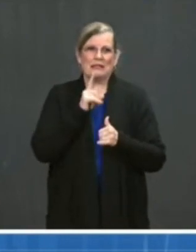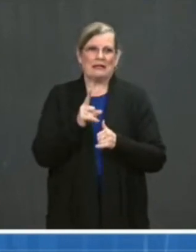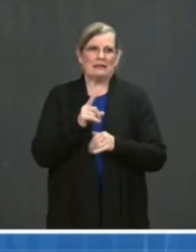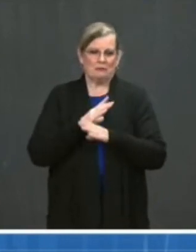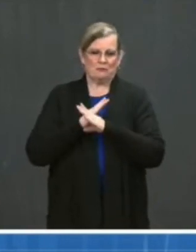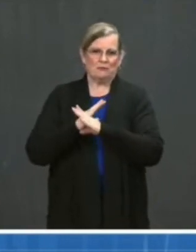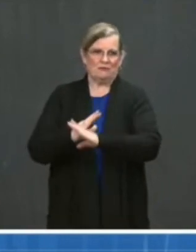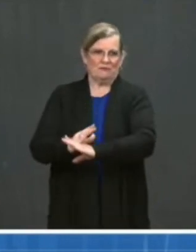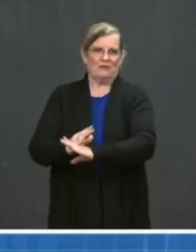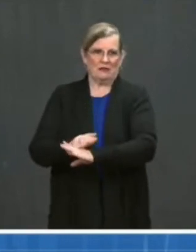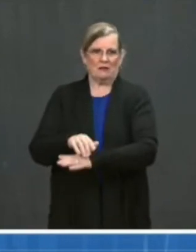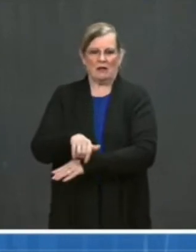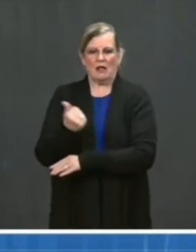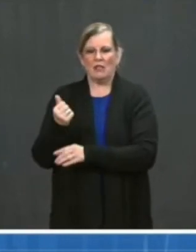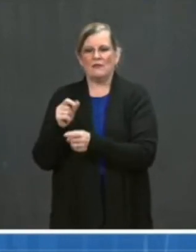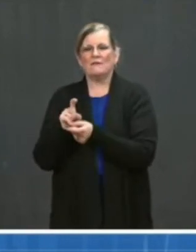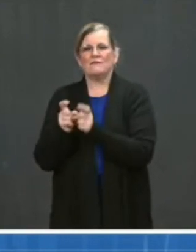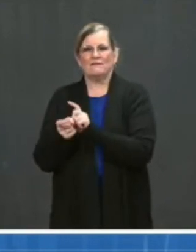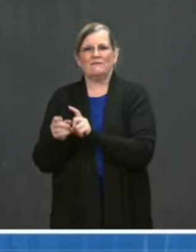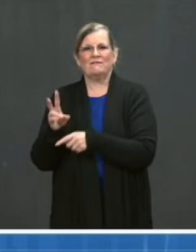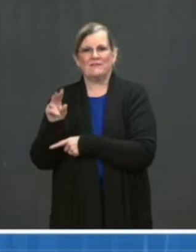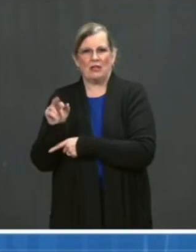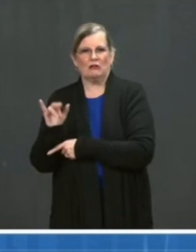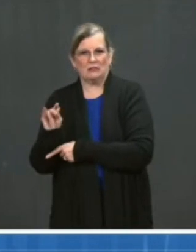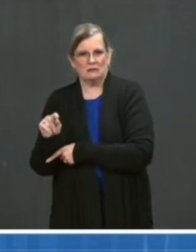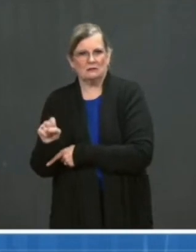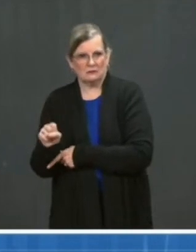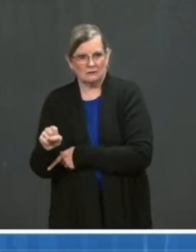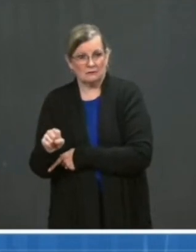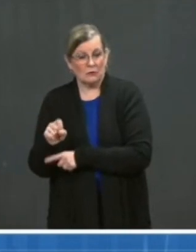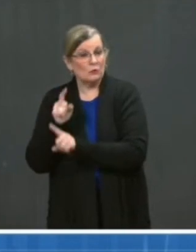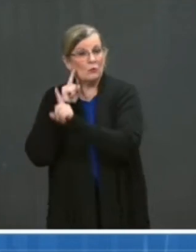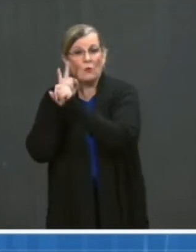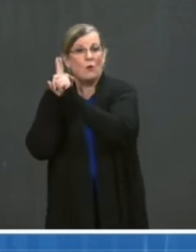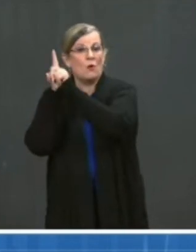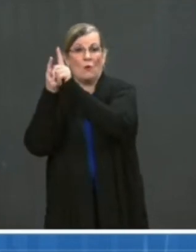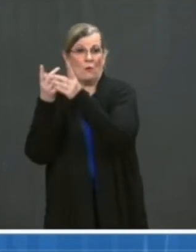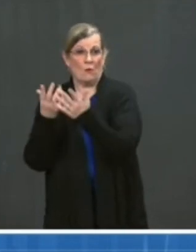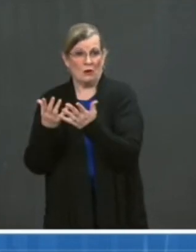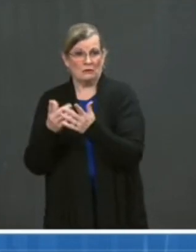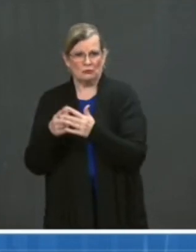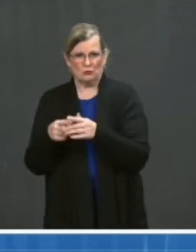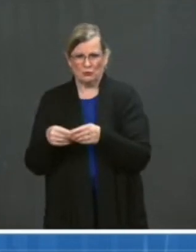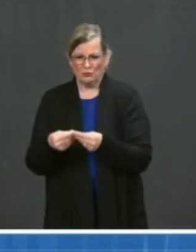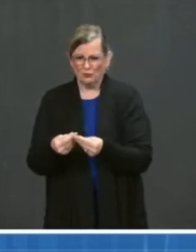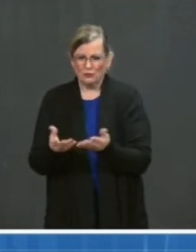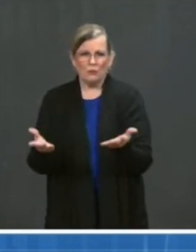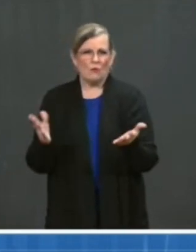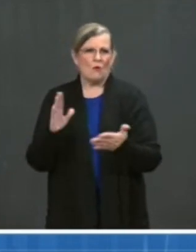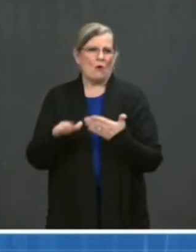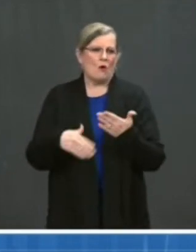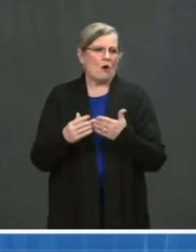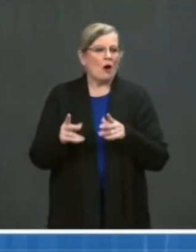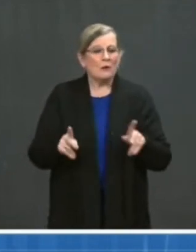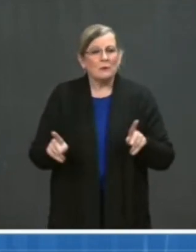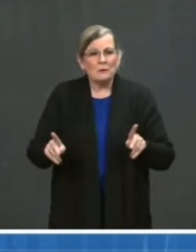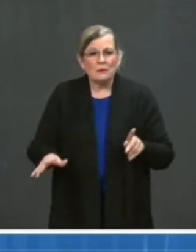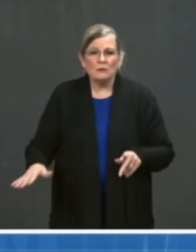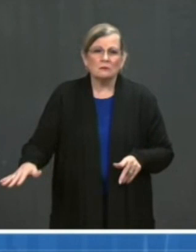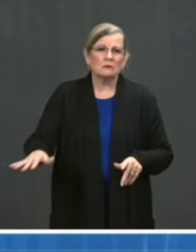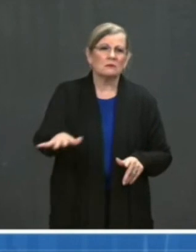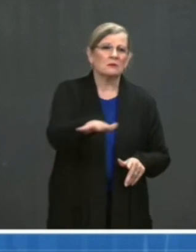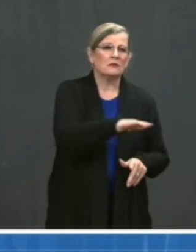goal, obviously, is to vaccinate the entire population. And children and adolescents make up about 22 percent of the